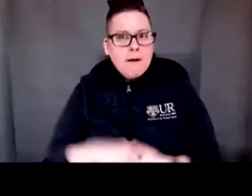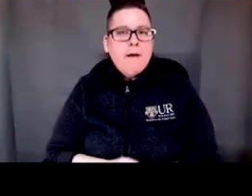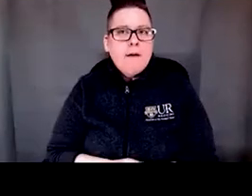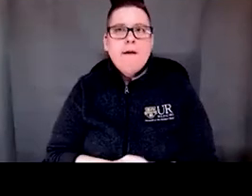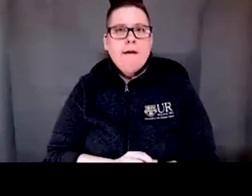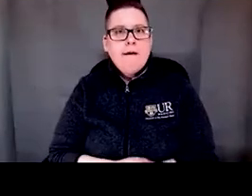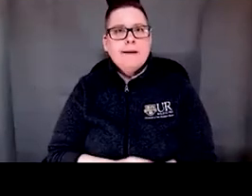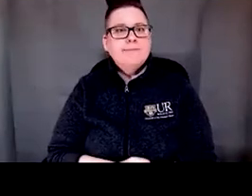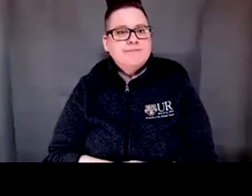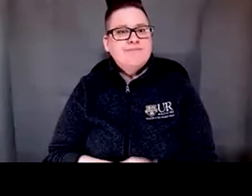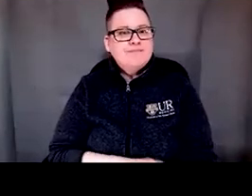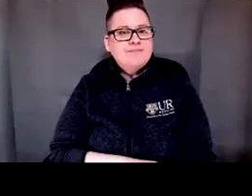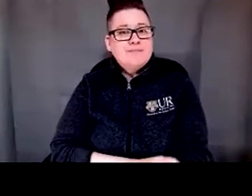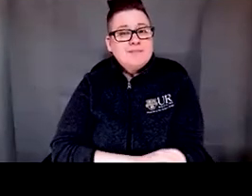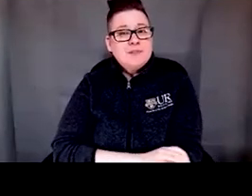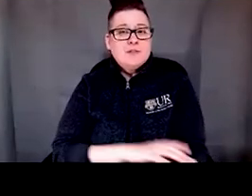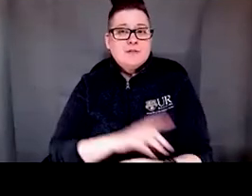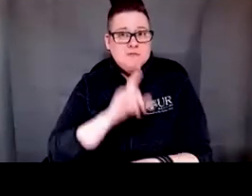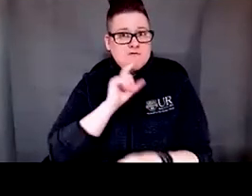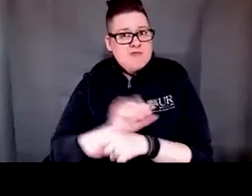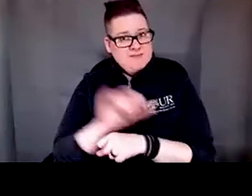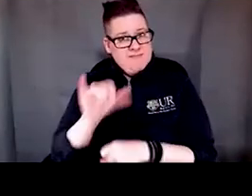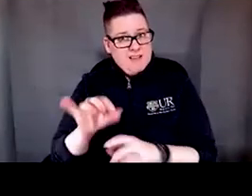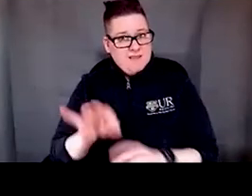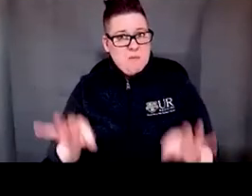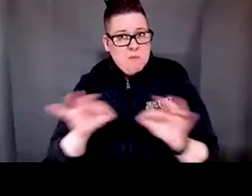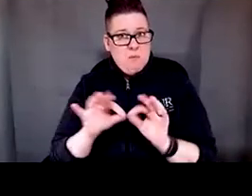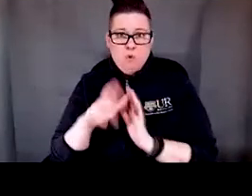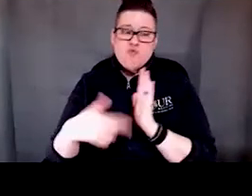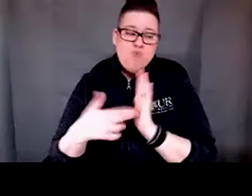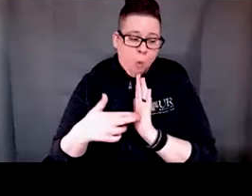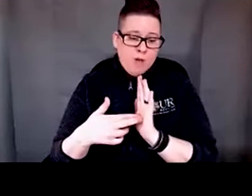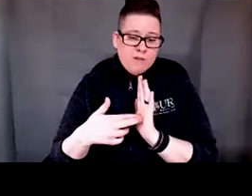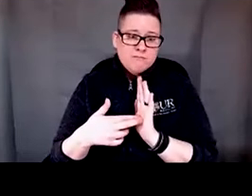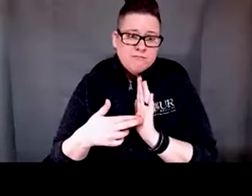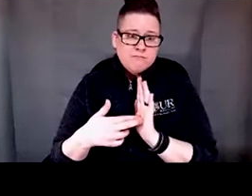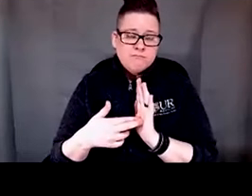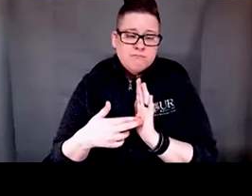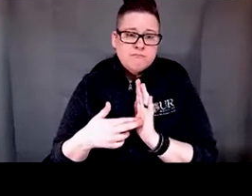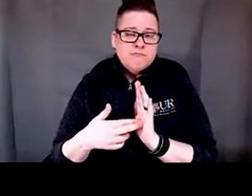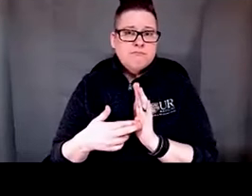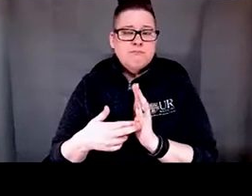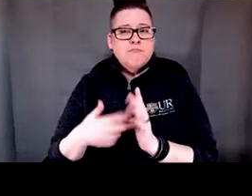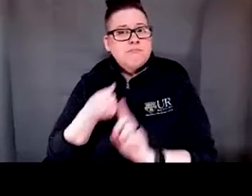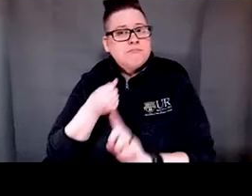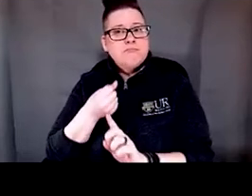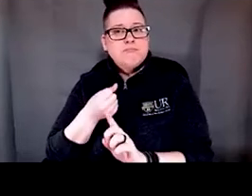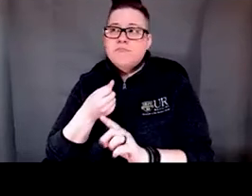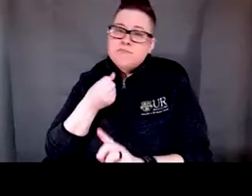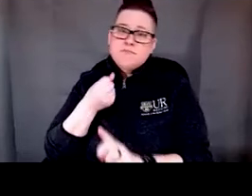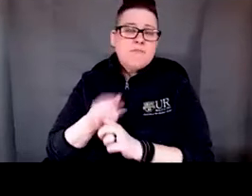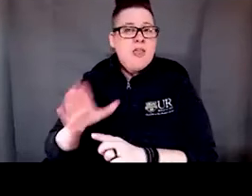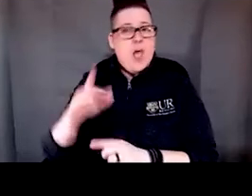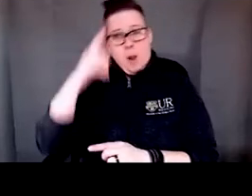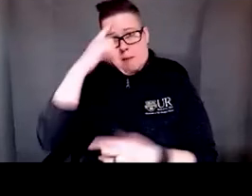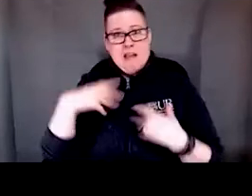play or plays a very important role in either maintaining their mental health or